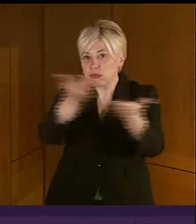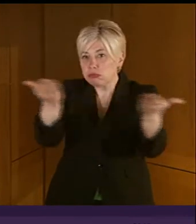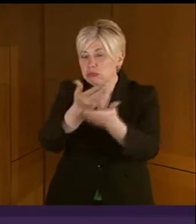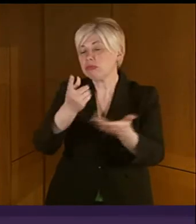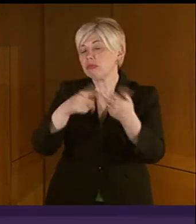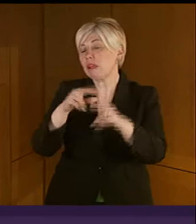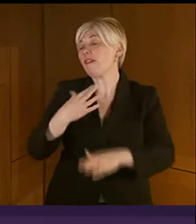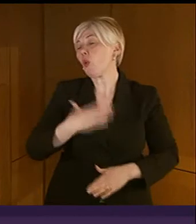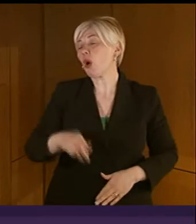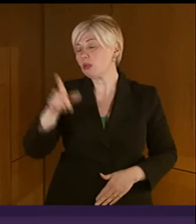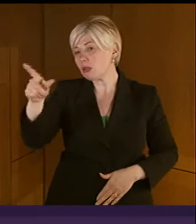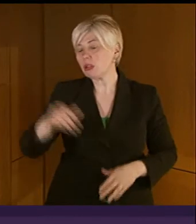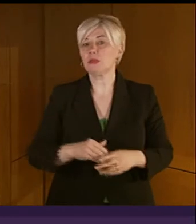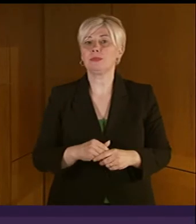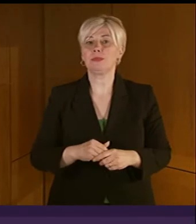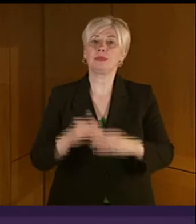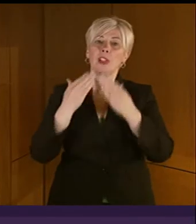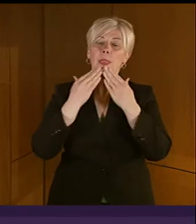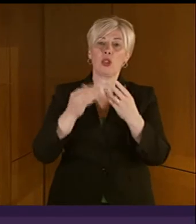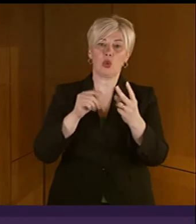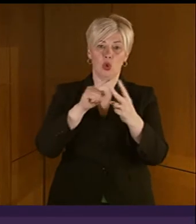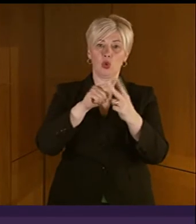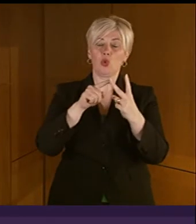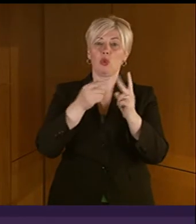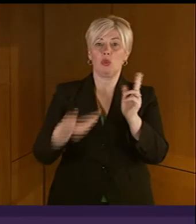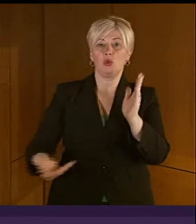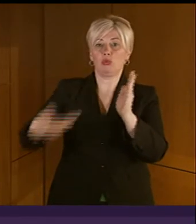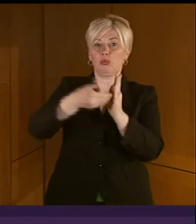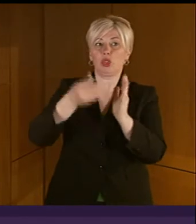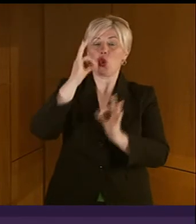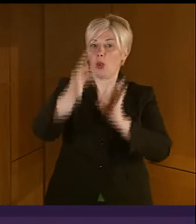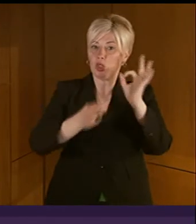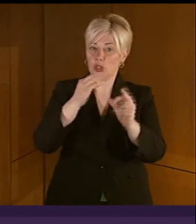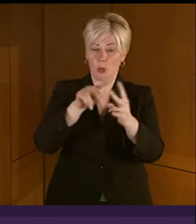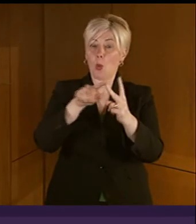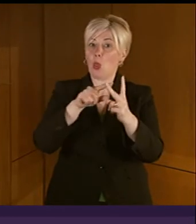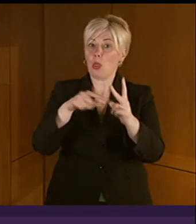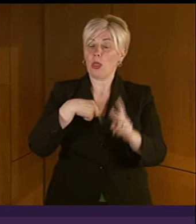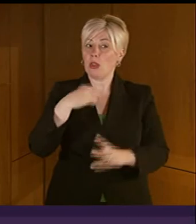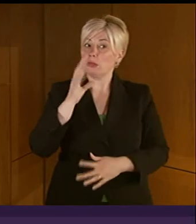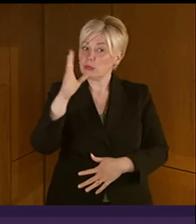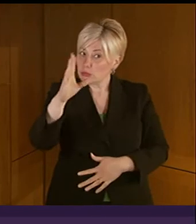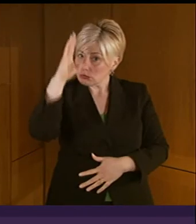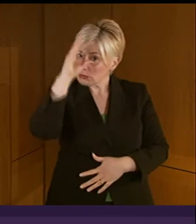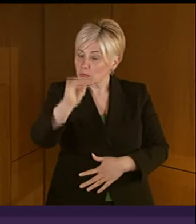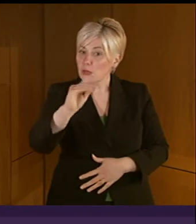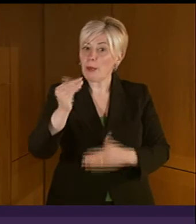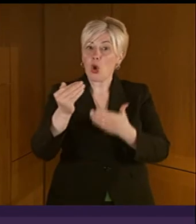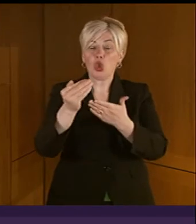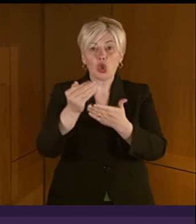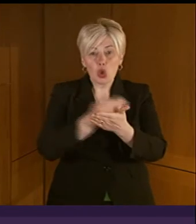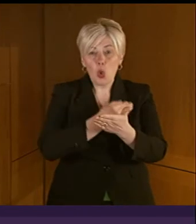Thank you. We have two members who wish to ask a supplementary. Can I say to both these members, the question is about secure